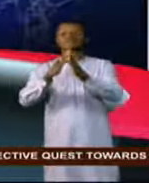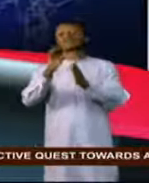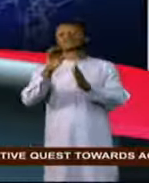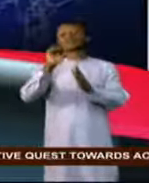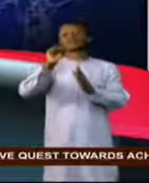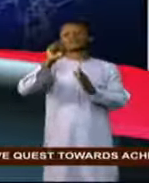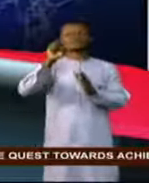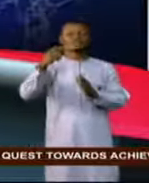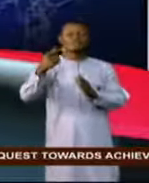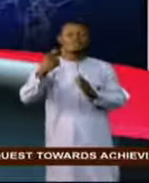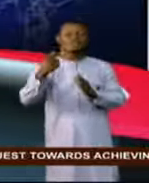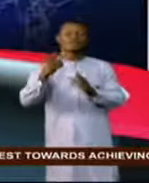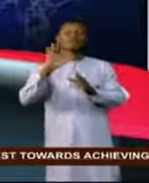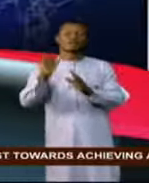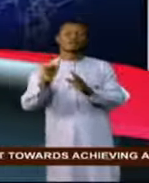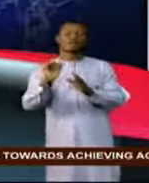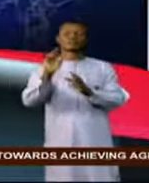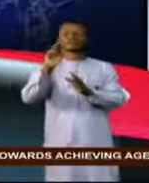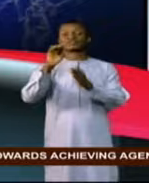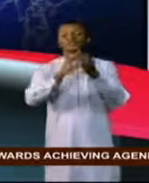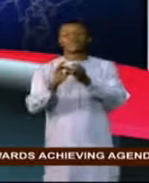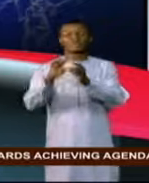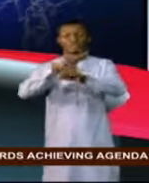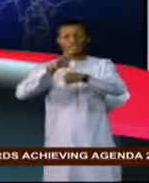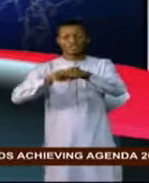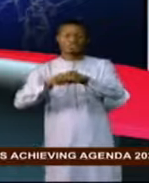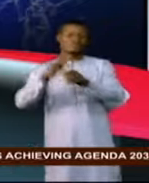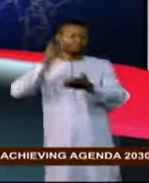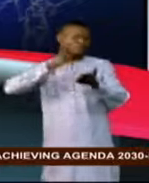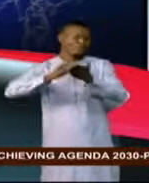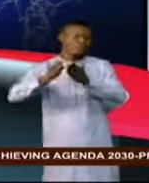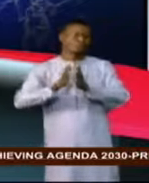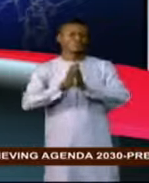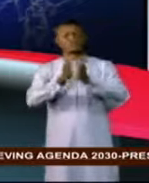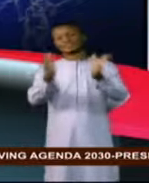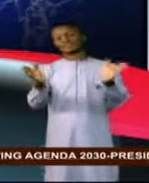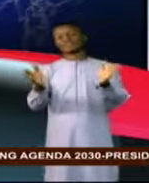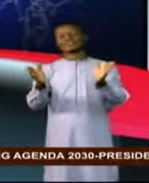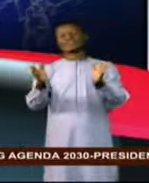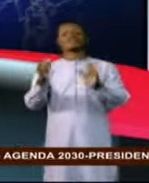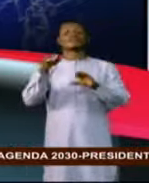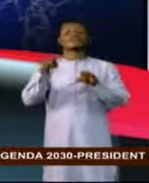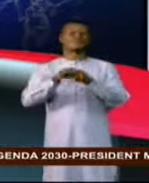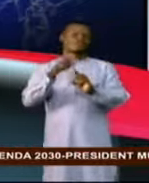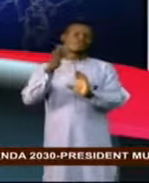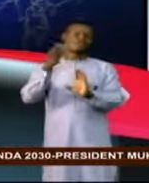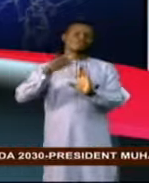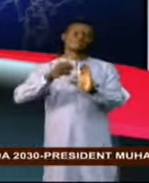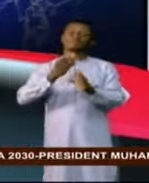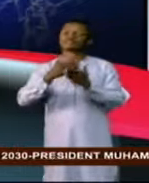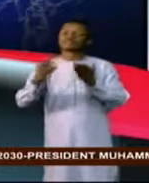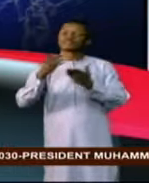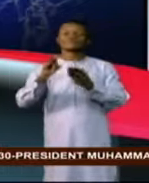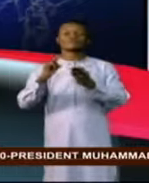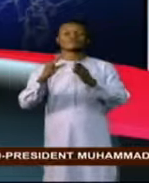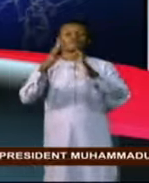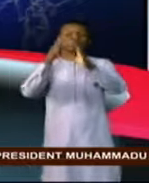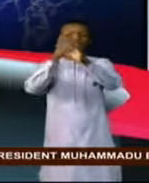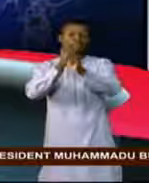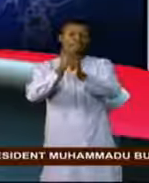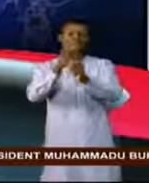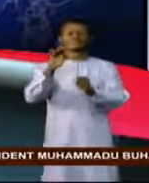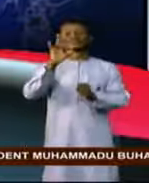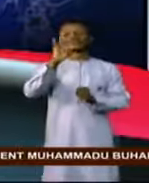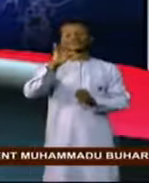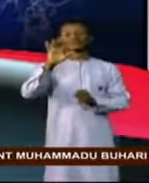convened by United Nations Secretary General Antonio Guterres as part of the high-level week of the 75th